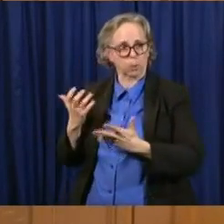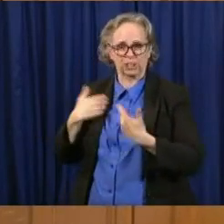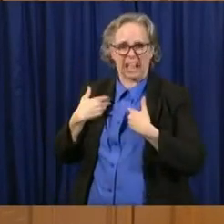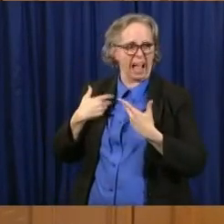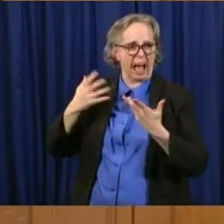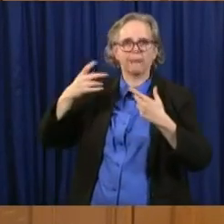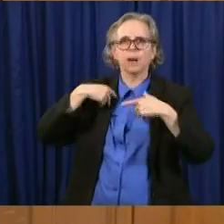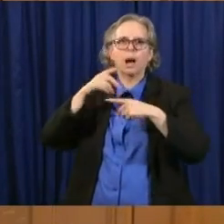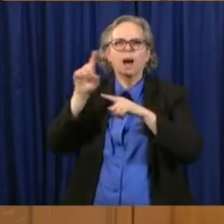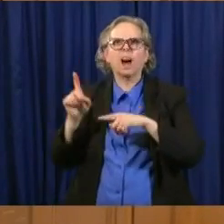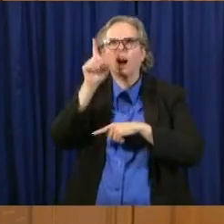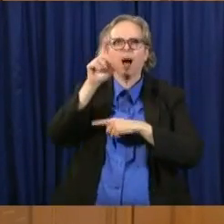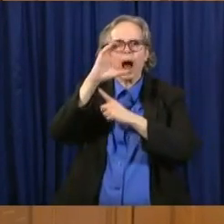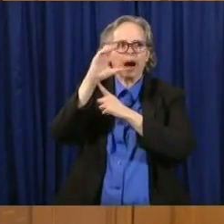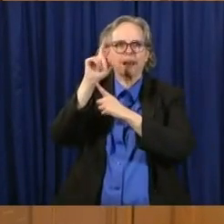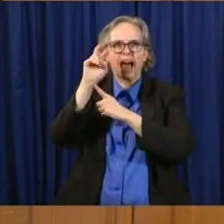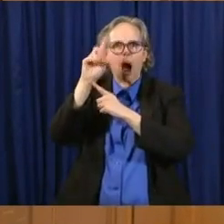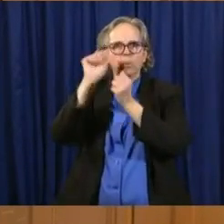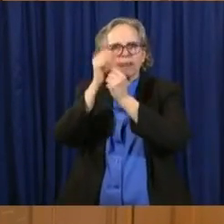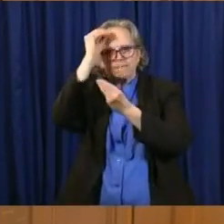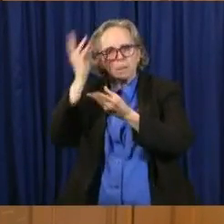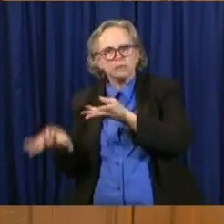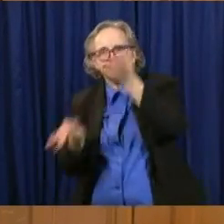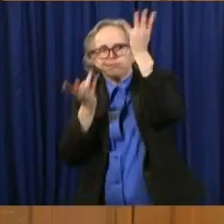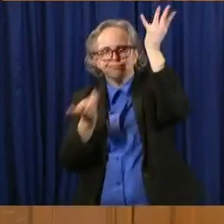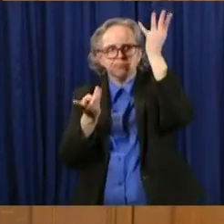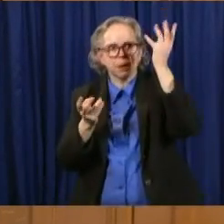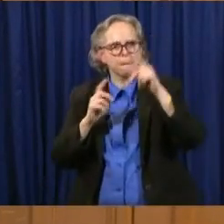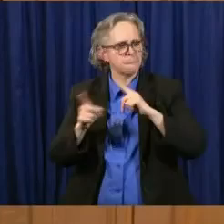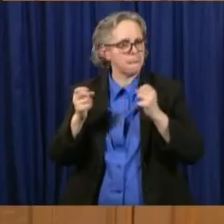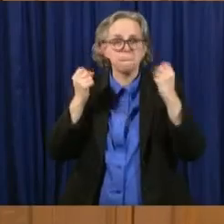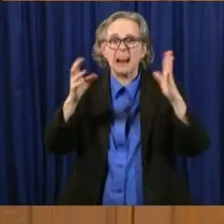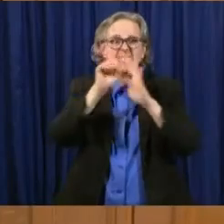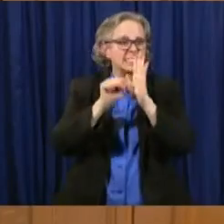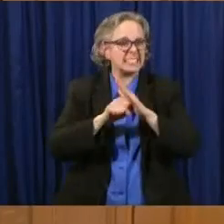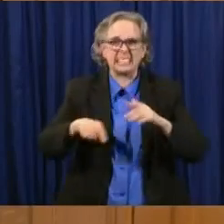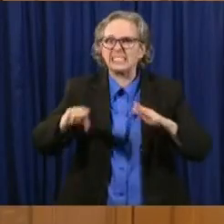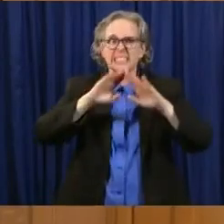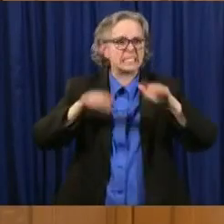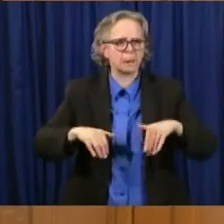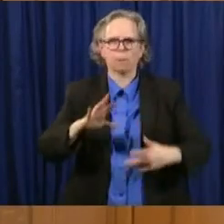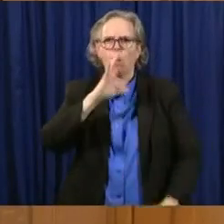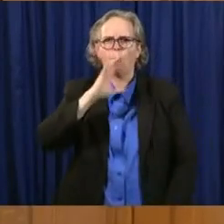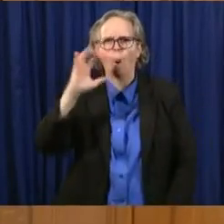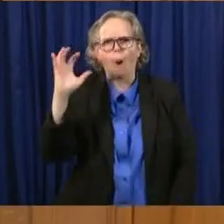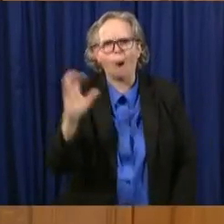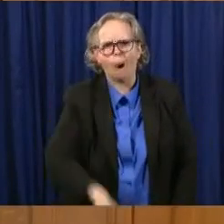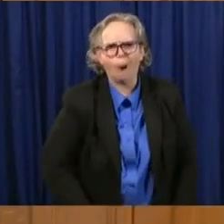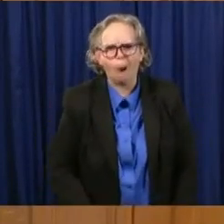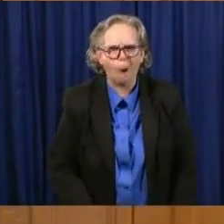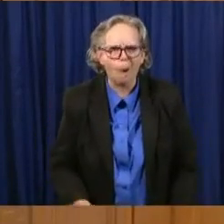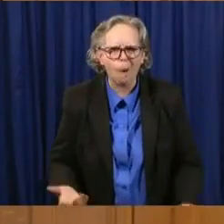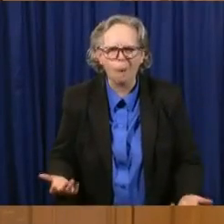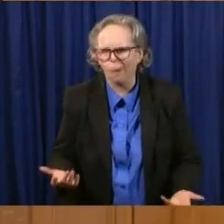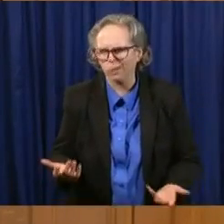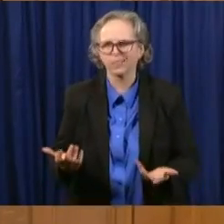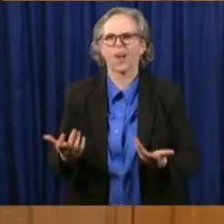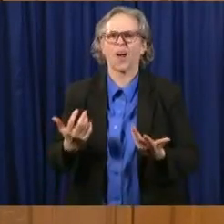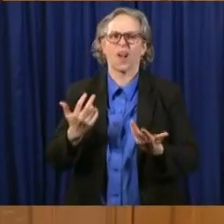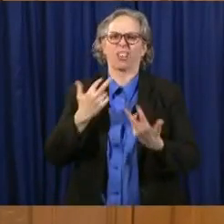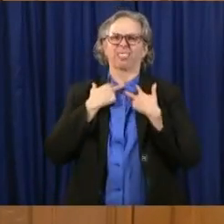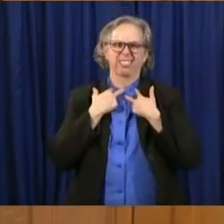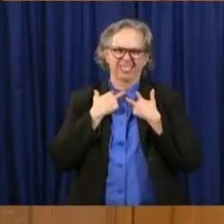that exist that we use. We're all fighting to modernize them. But that's, again, a story for another day.